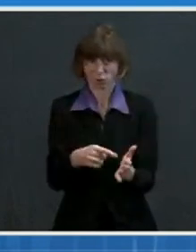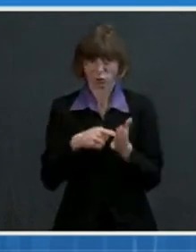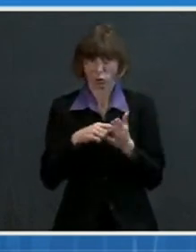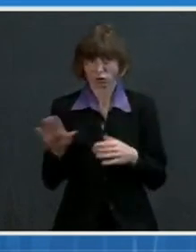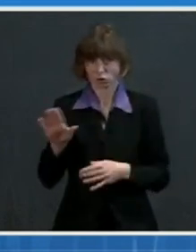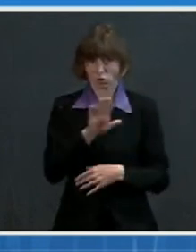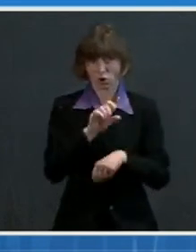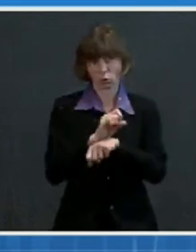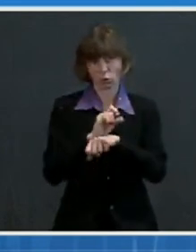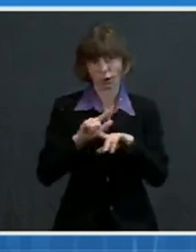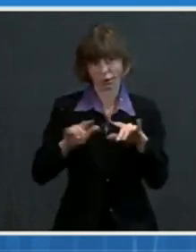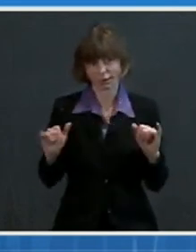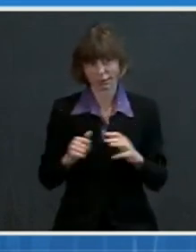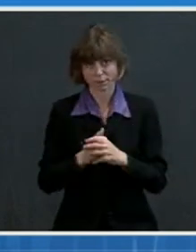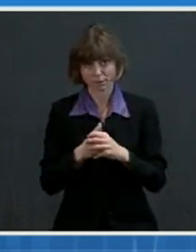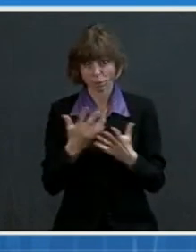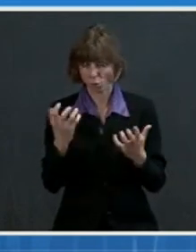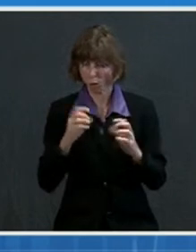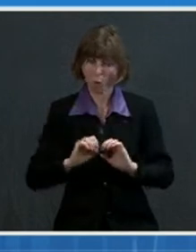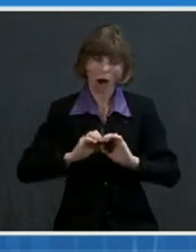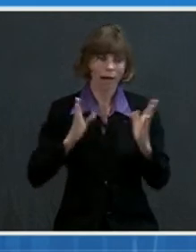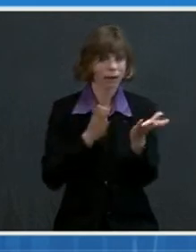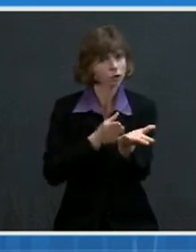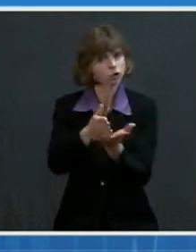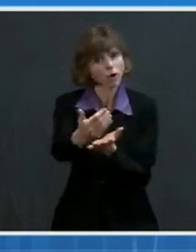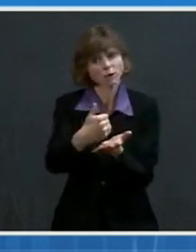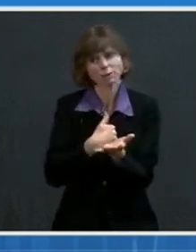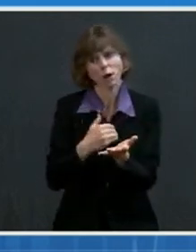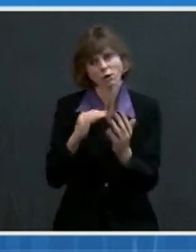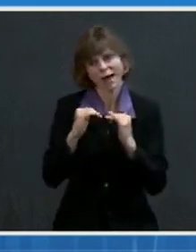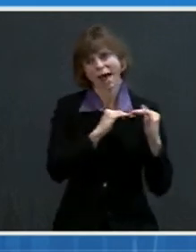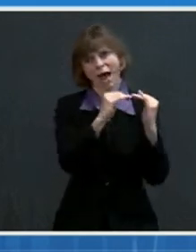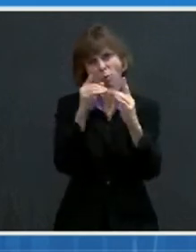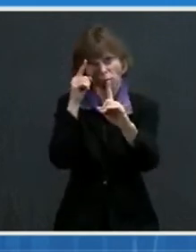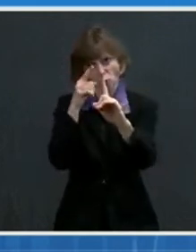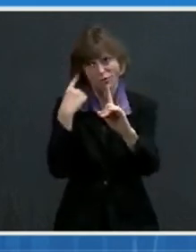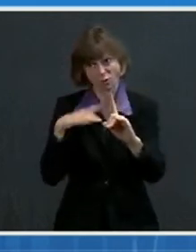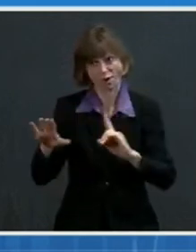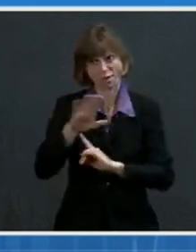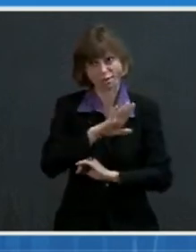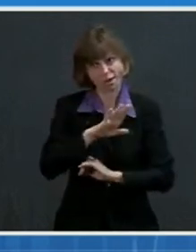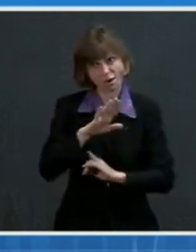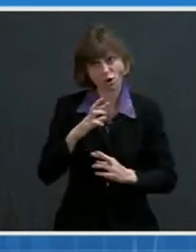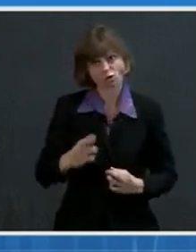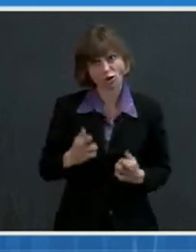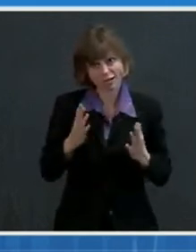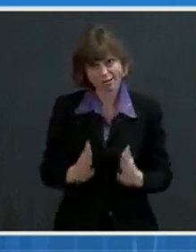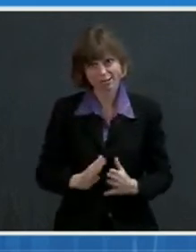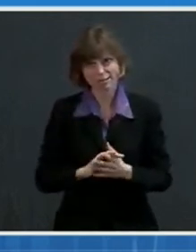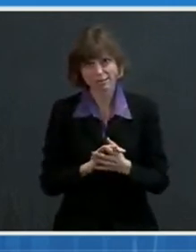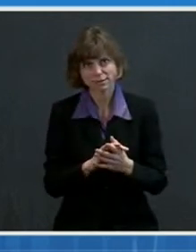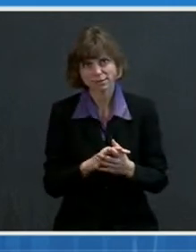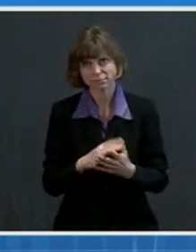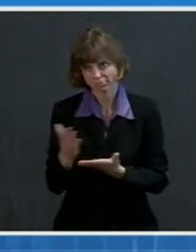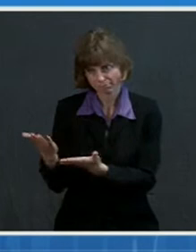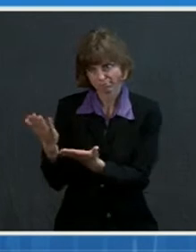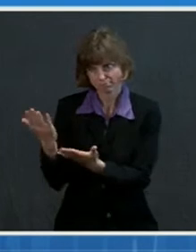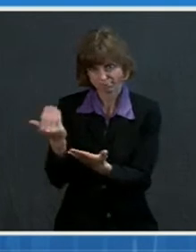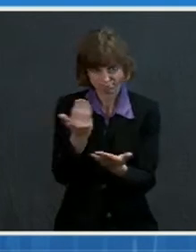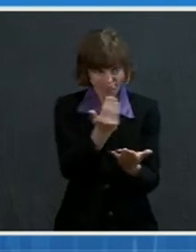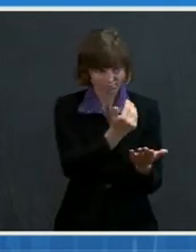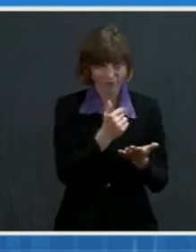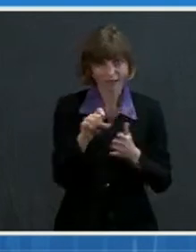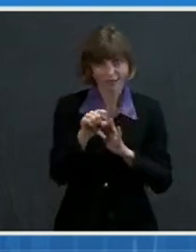in the states to offer clear, transparent equity goals for their residents. And we're also calling on the states to help us get the data we need to know where we are